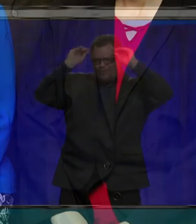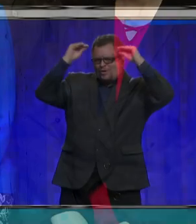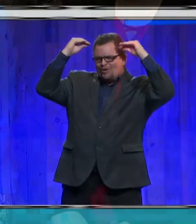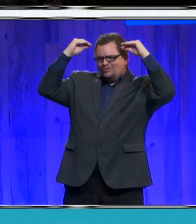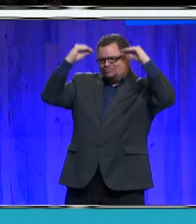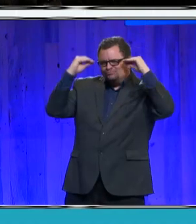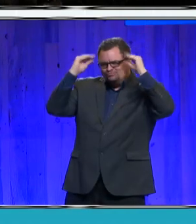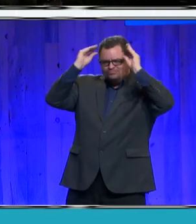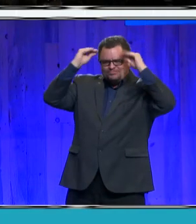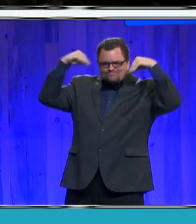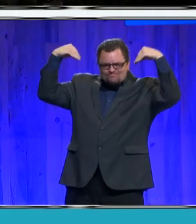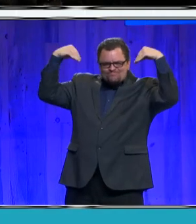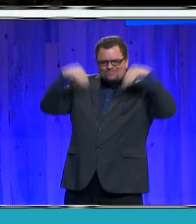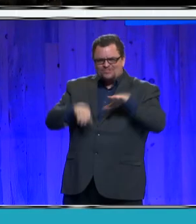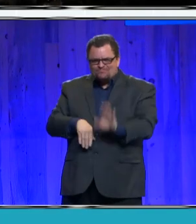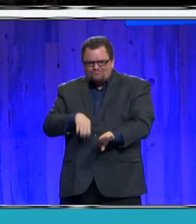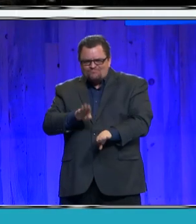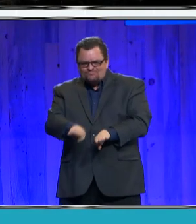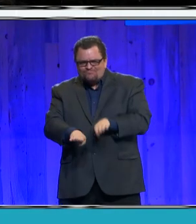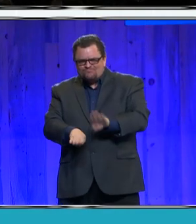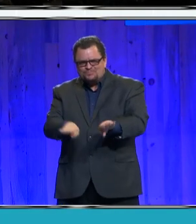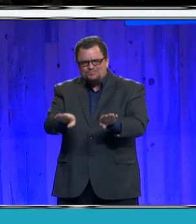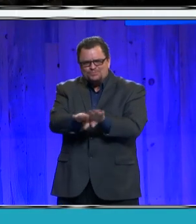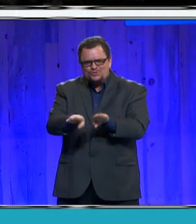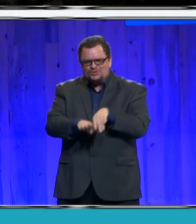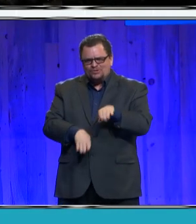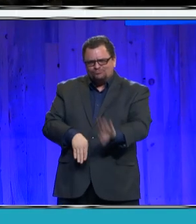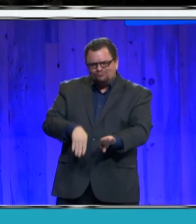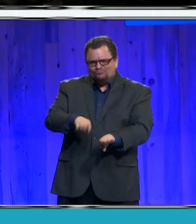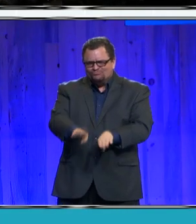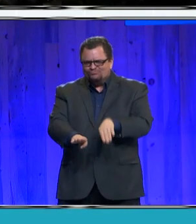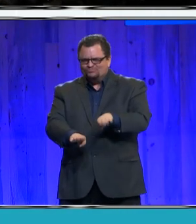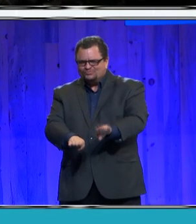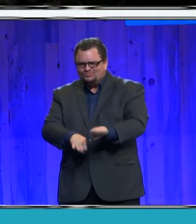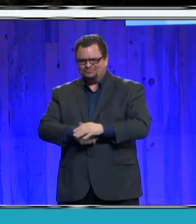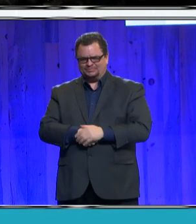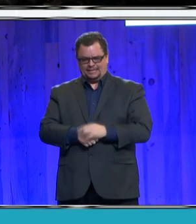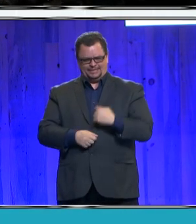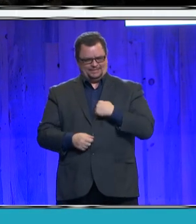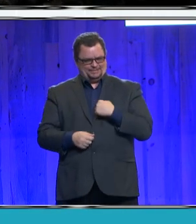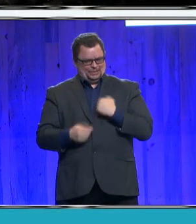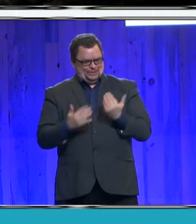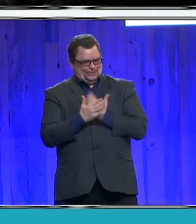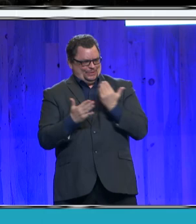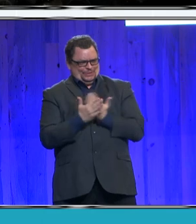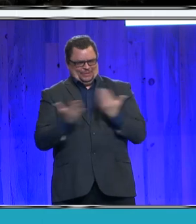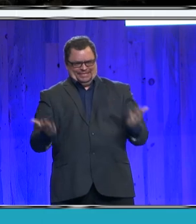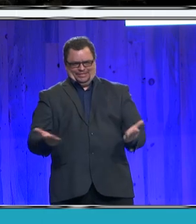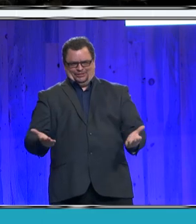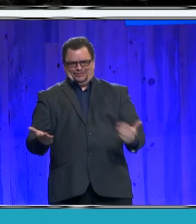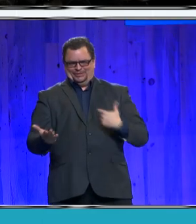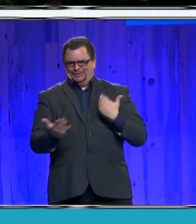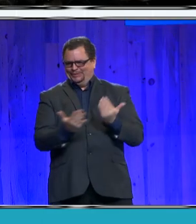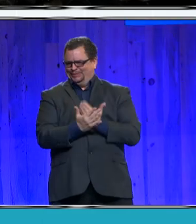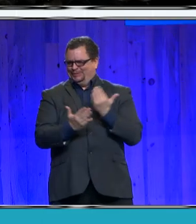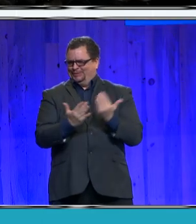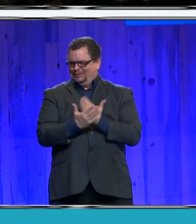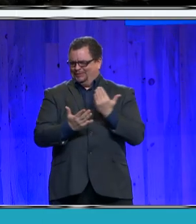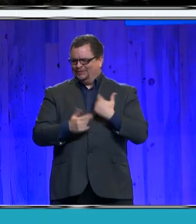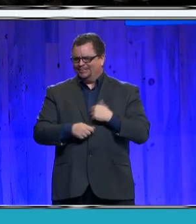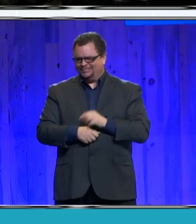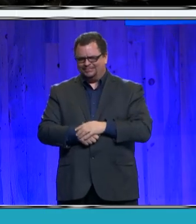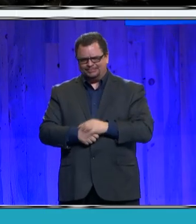A few jeans. I am new to town, and I will admit, I am working to embrace the